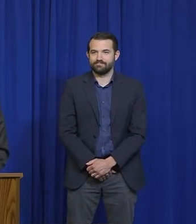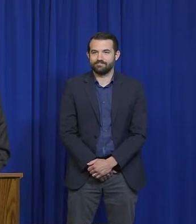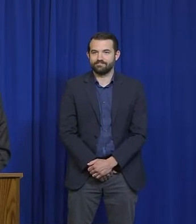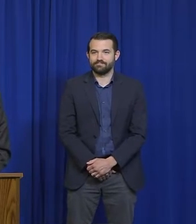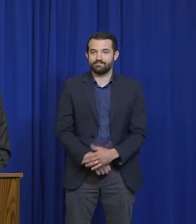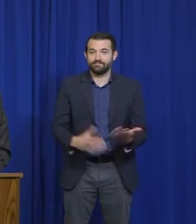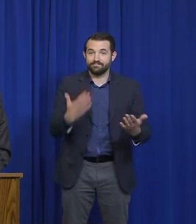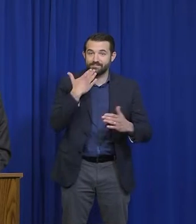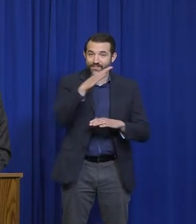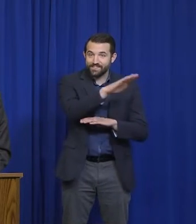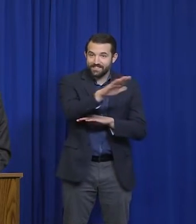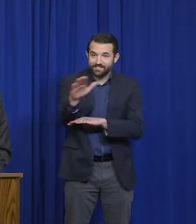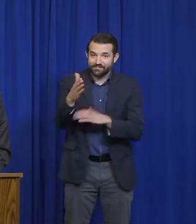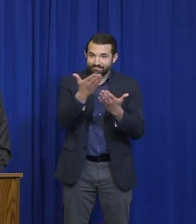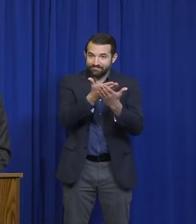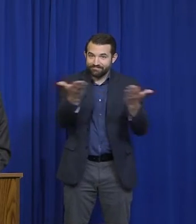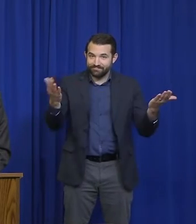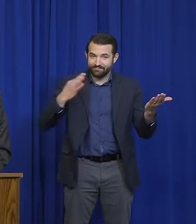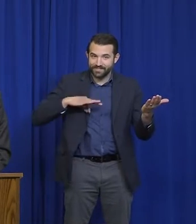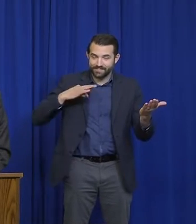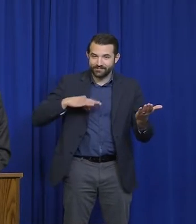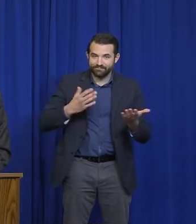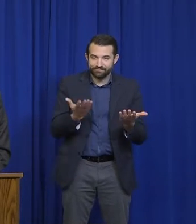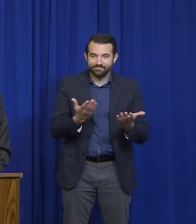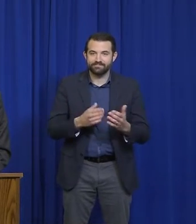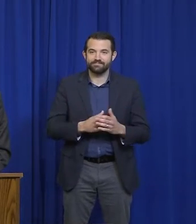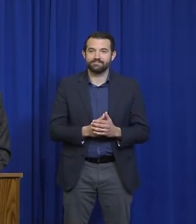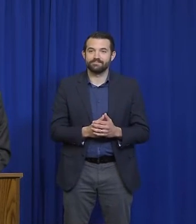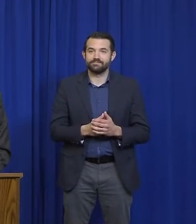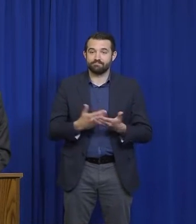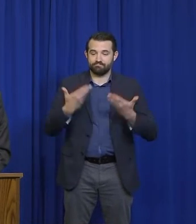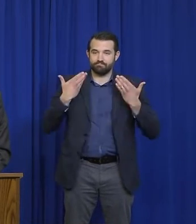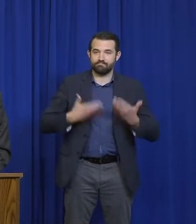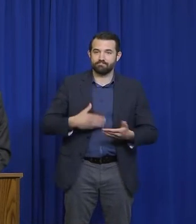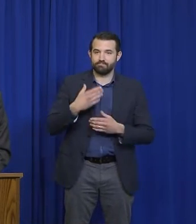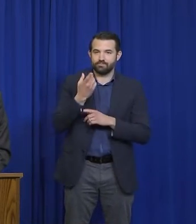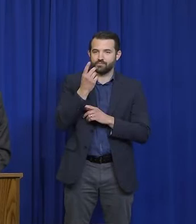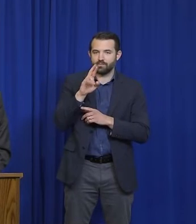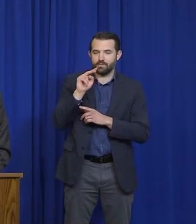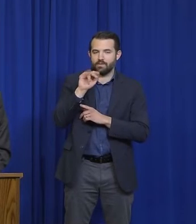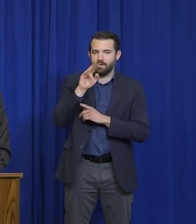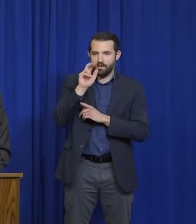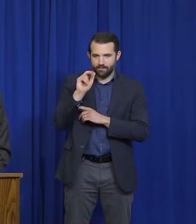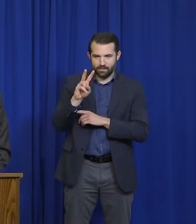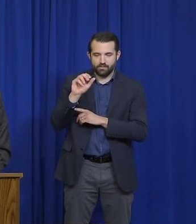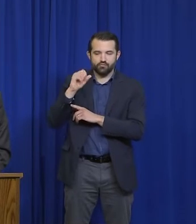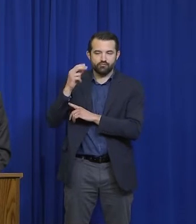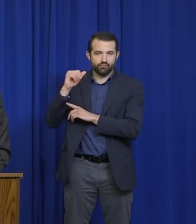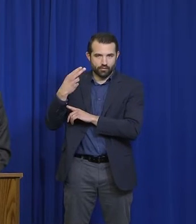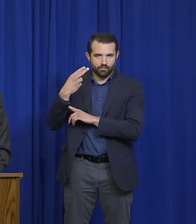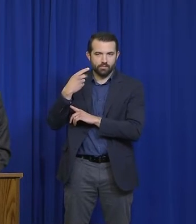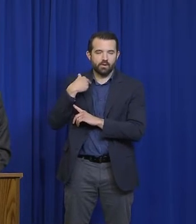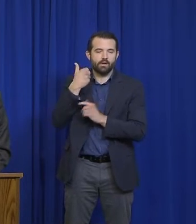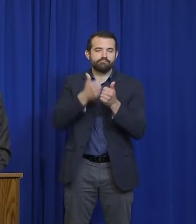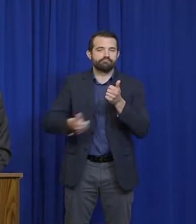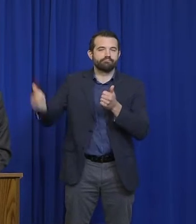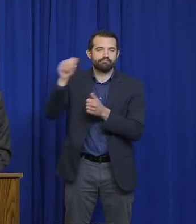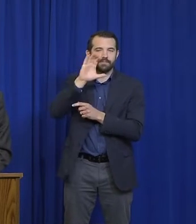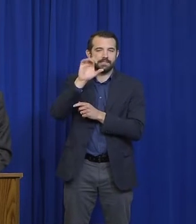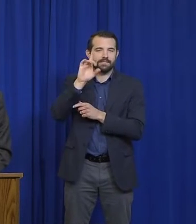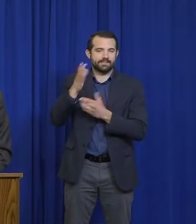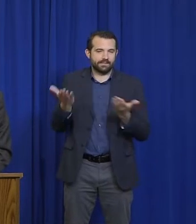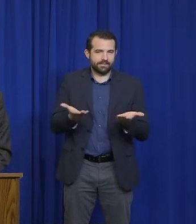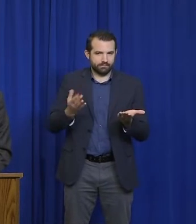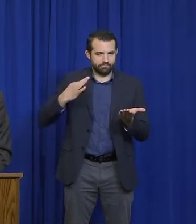Good afternoon ladies and gentlemen. My name is Nirav Shah. I'm the director of the State of Maine's Center for Disease Control and Prevention.